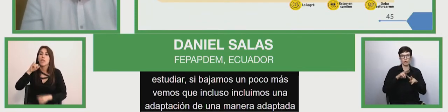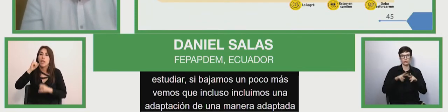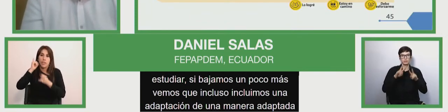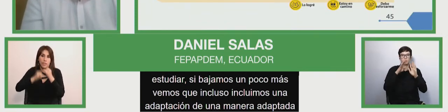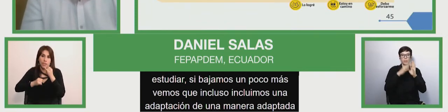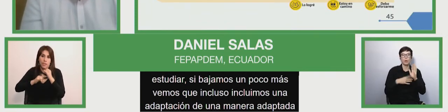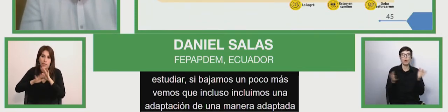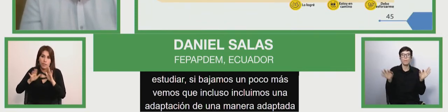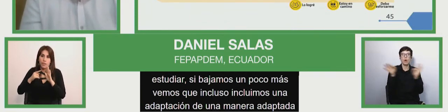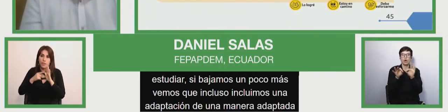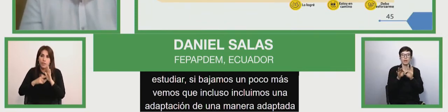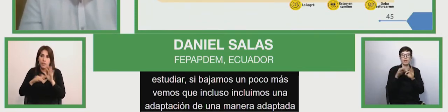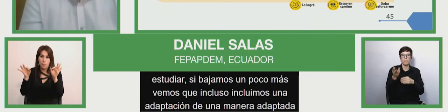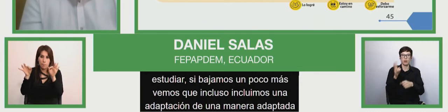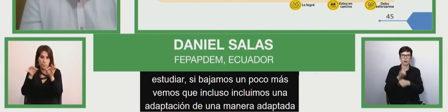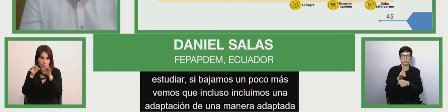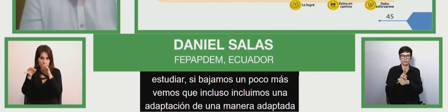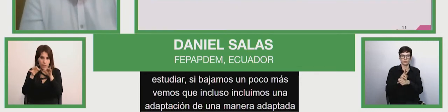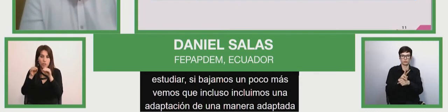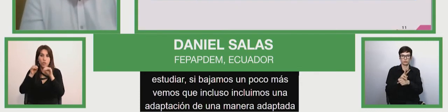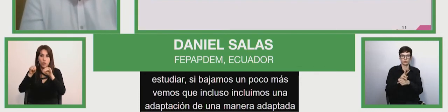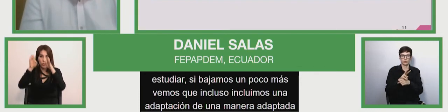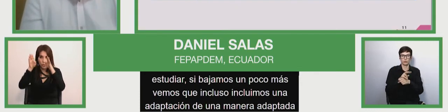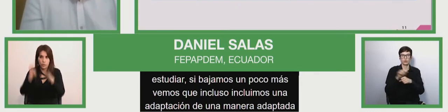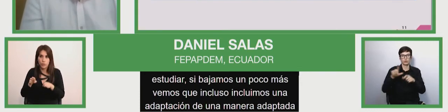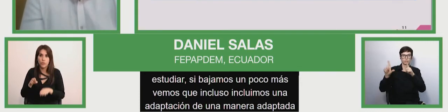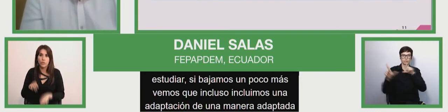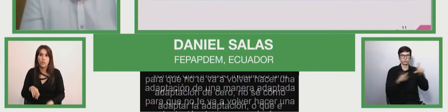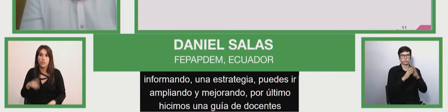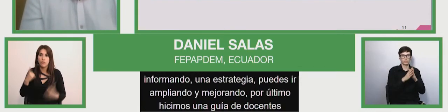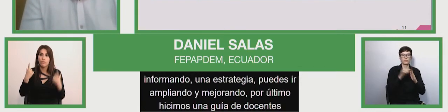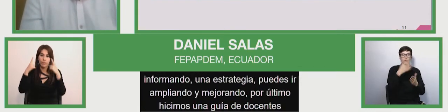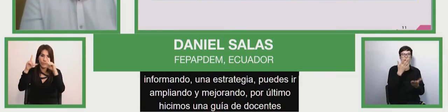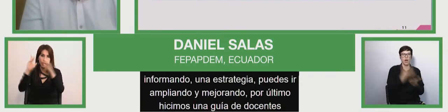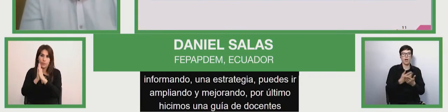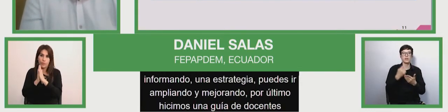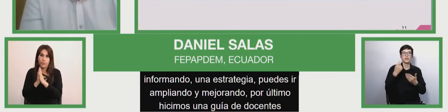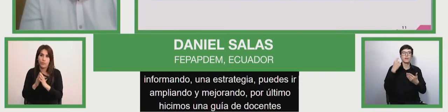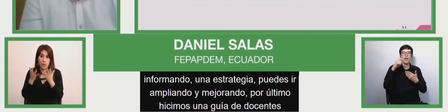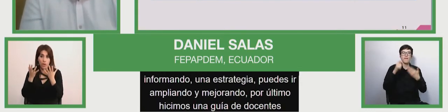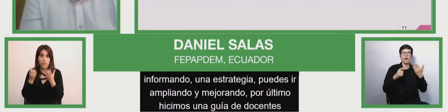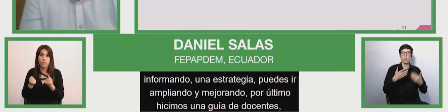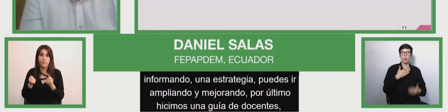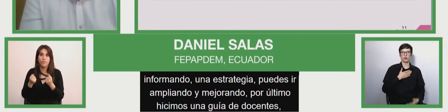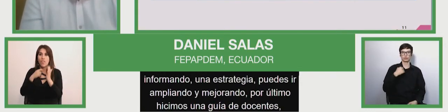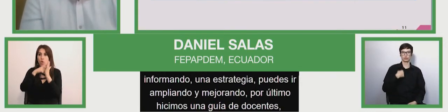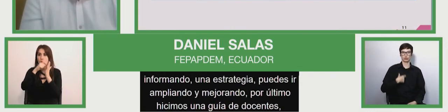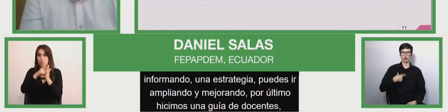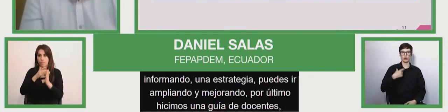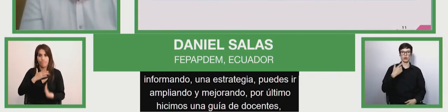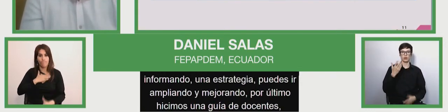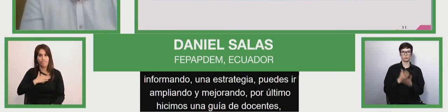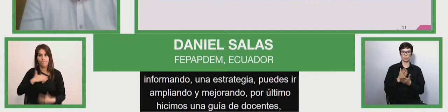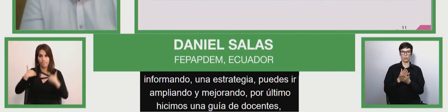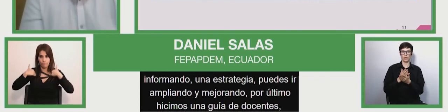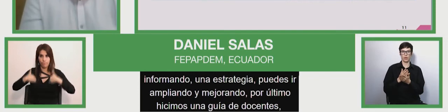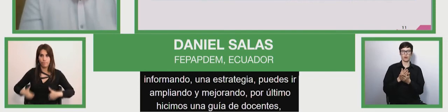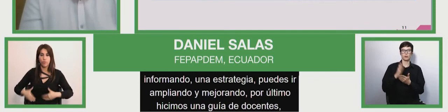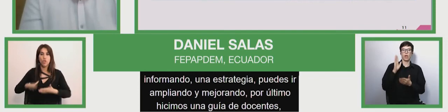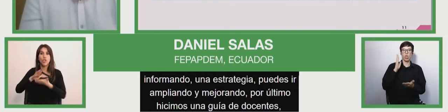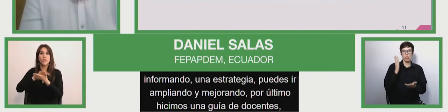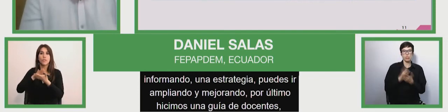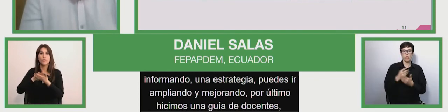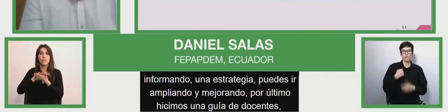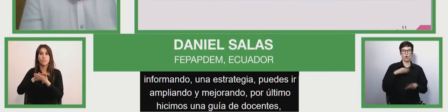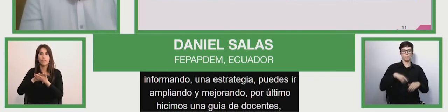well go to the next slide here we have a self evaluation for the student he has to be part of the process of evaluation